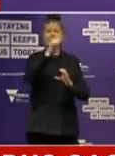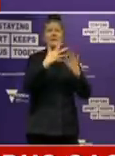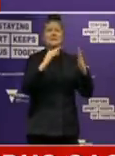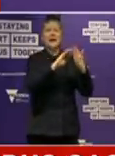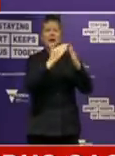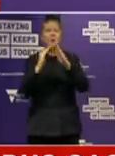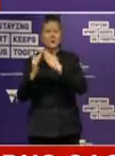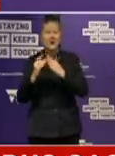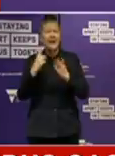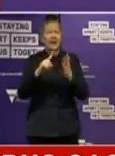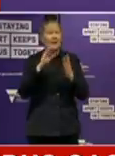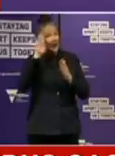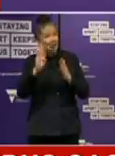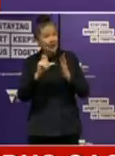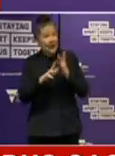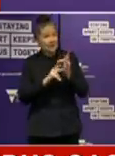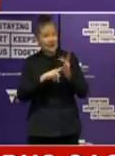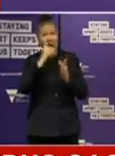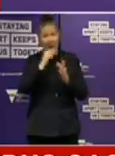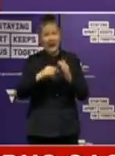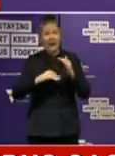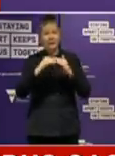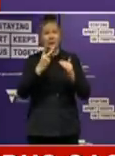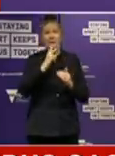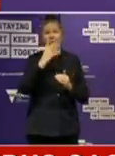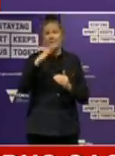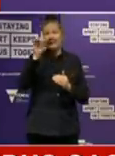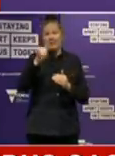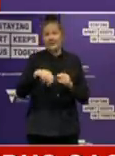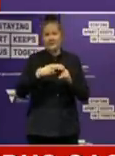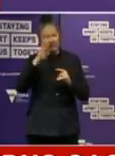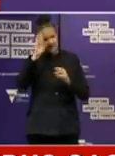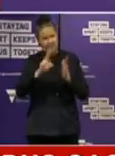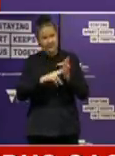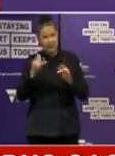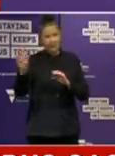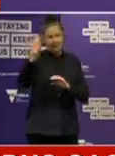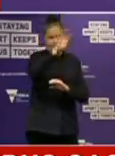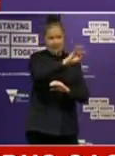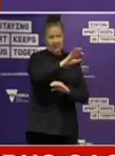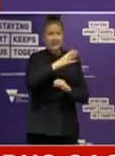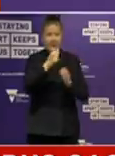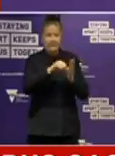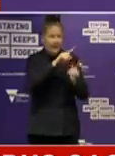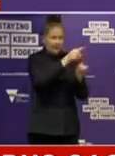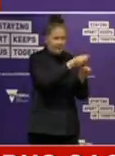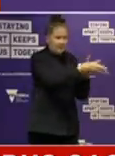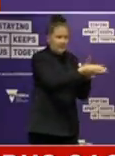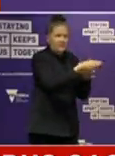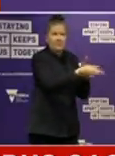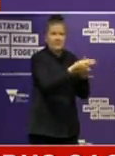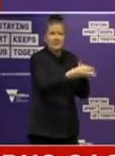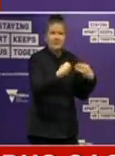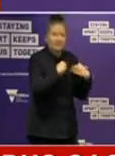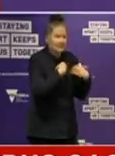councils will be eligible for grants of up to $250,000. And some of that money can be passed on to businesses in the form of reducing